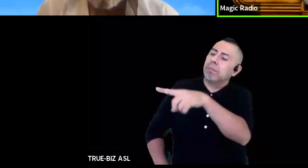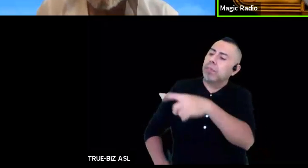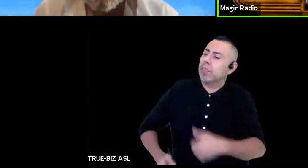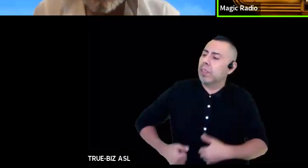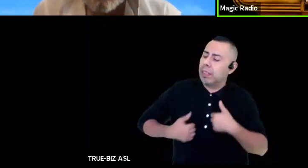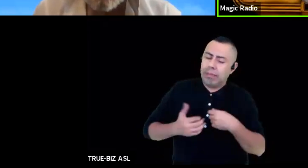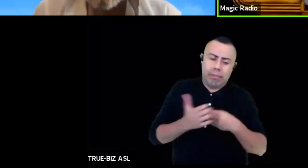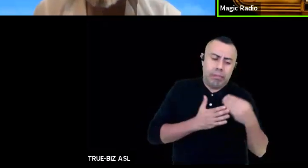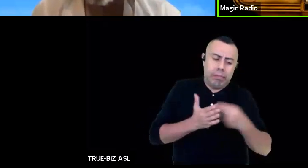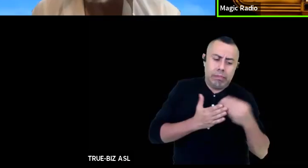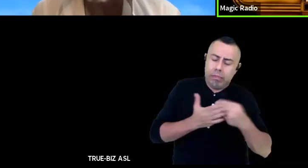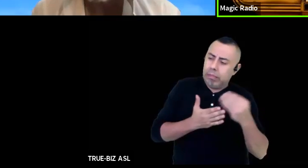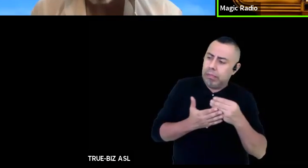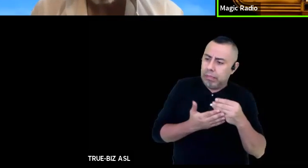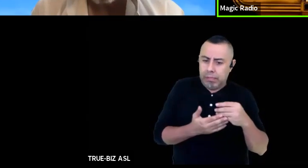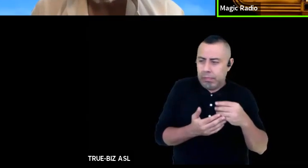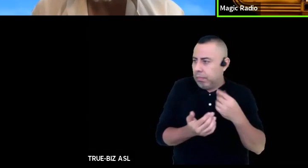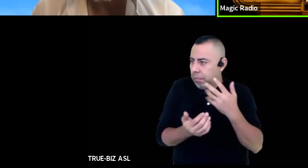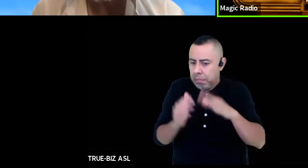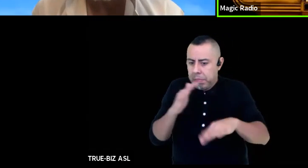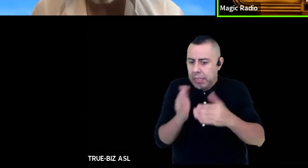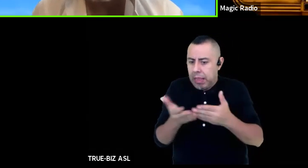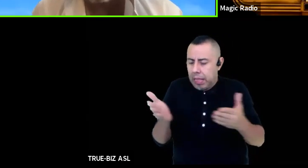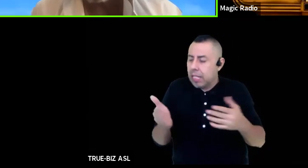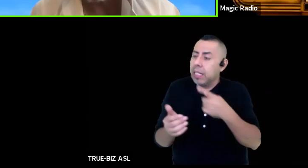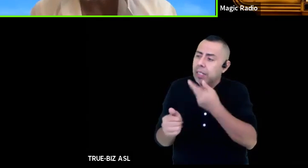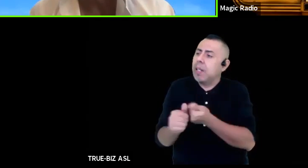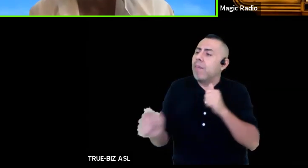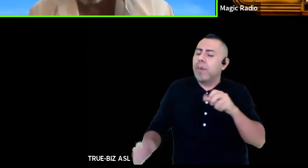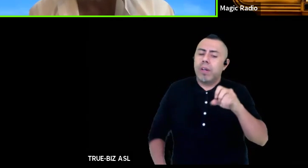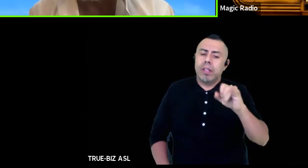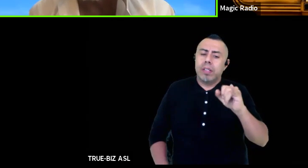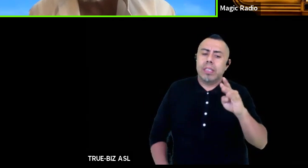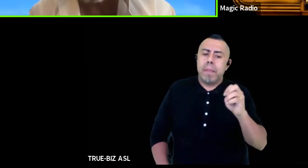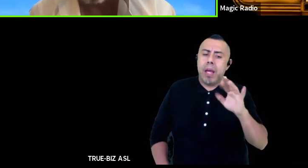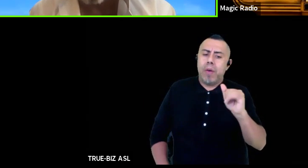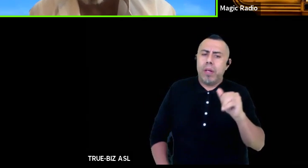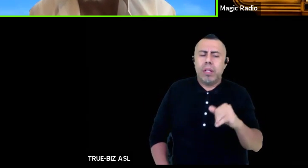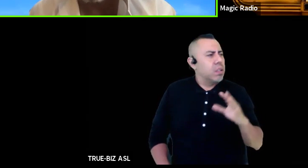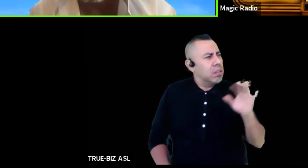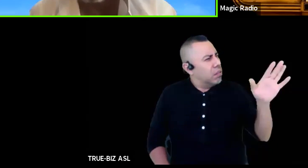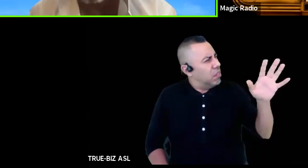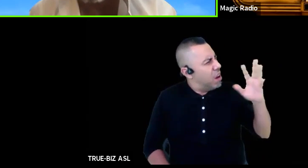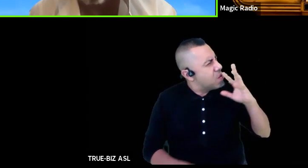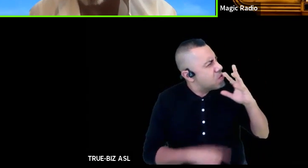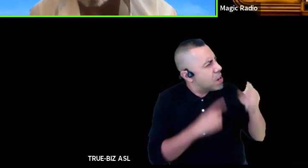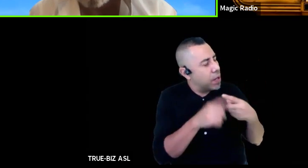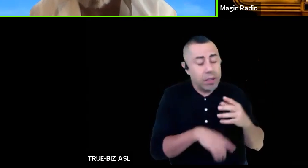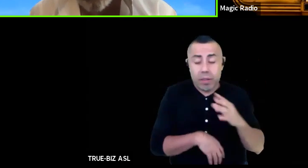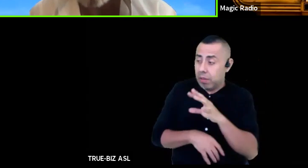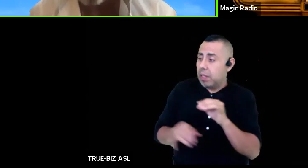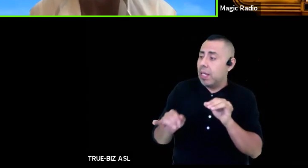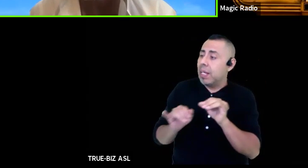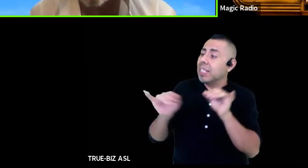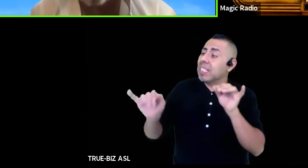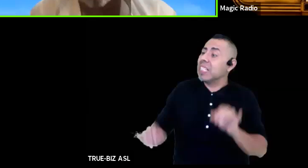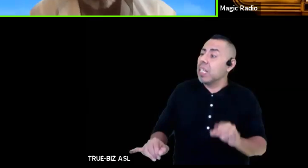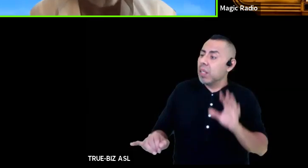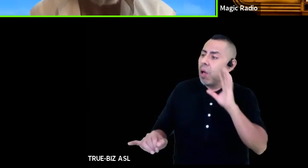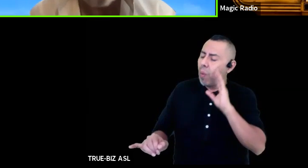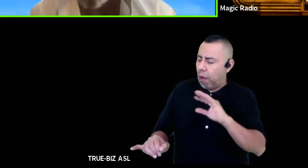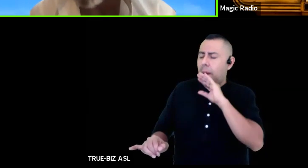what are you talking about? the system will have more than a few problems before it becomes remotely functional I speak